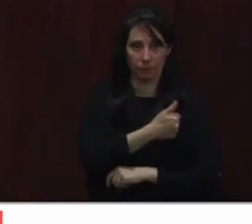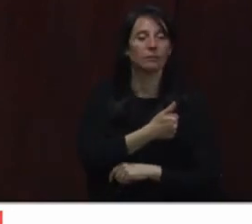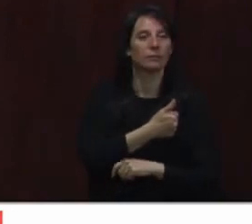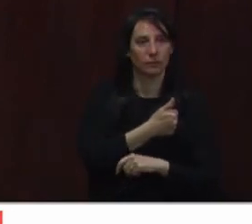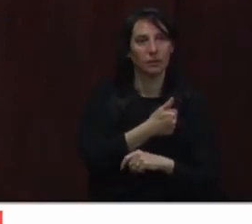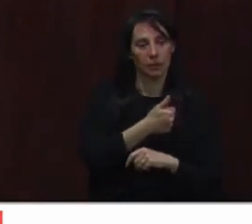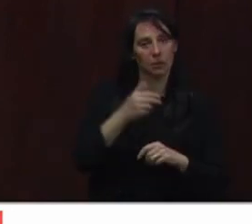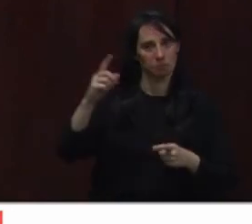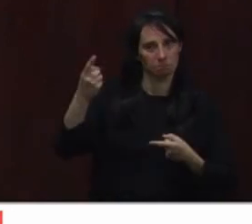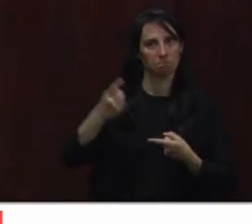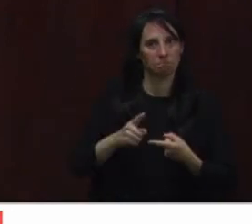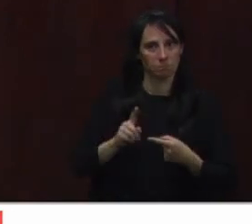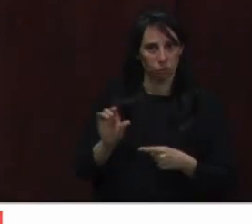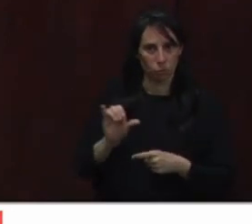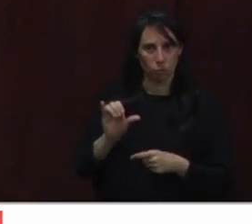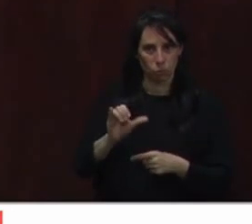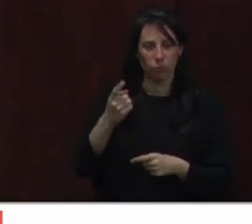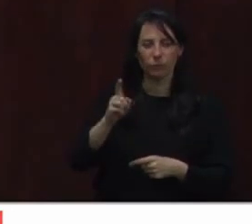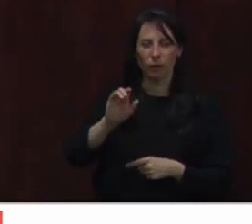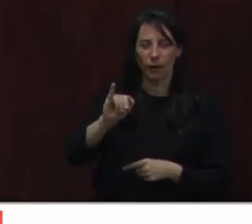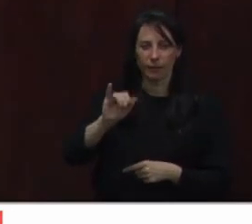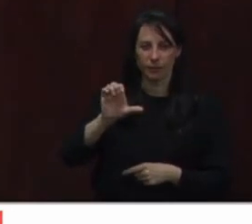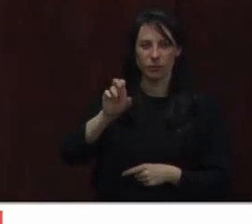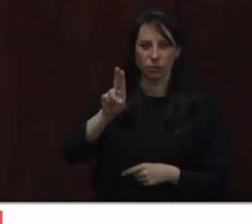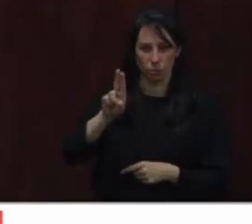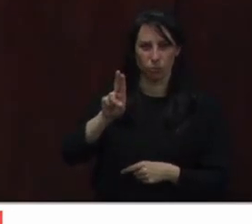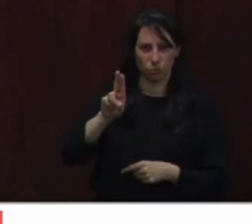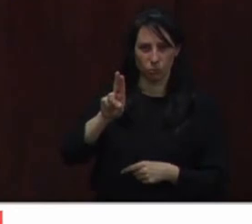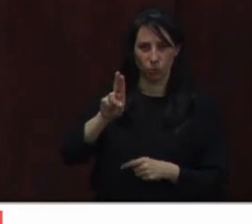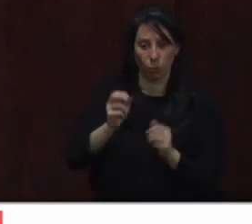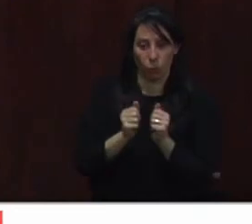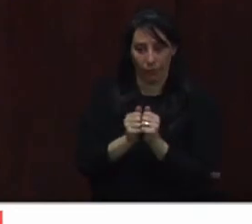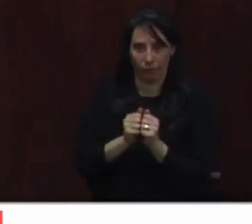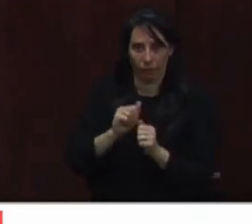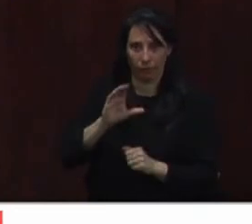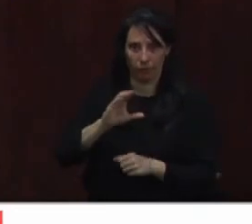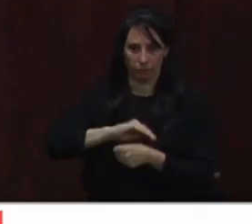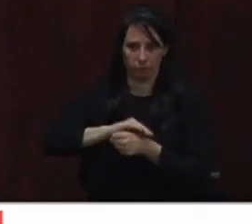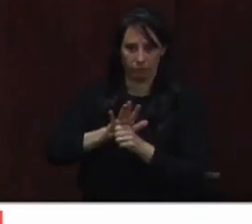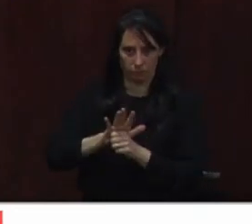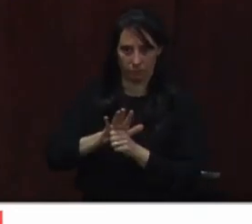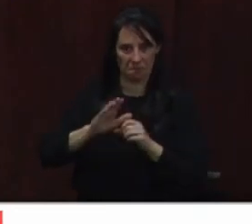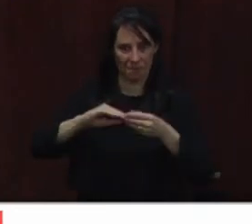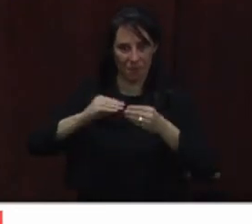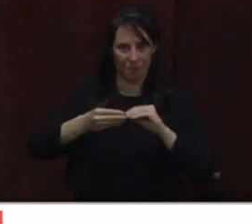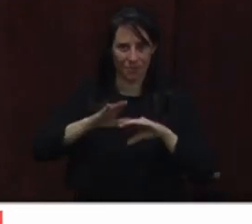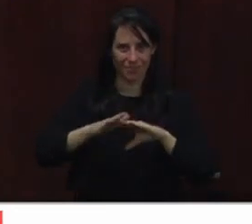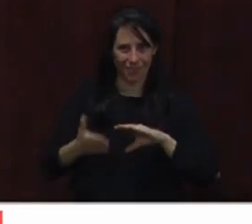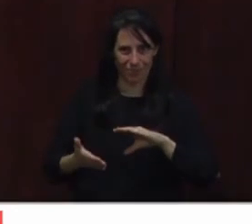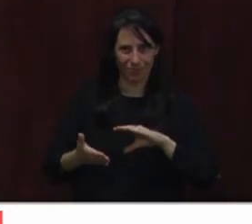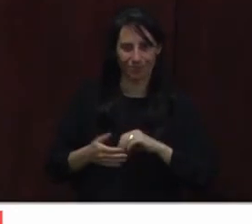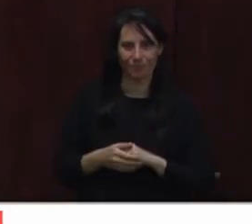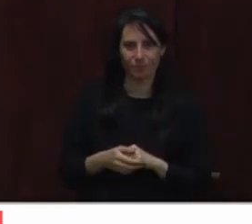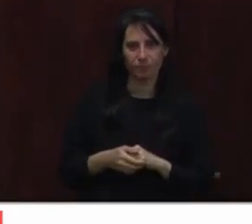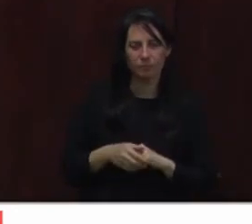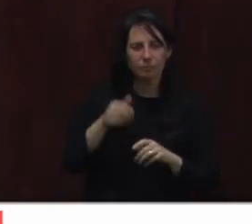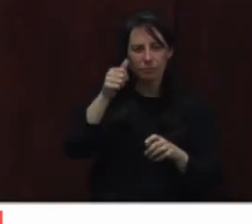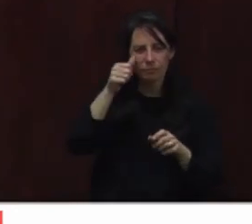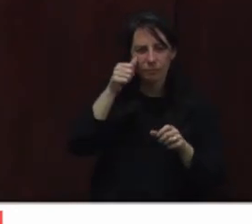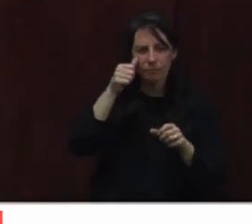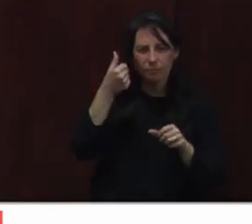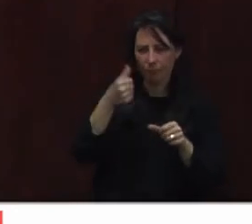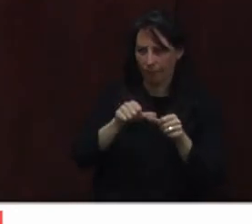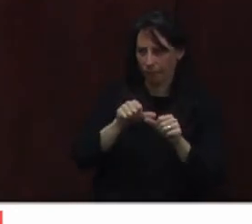COVID-19 and the ICU beds with COVID-19. And so just a reminder that the command center,